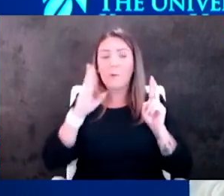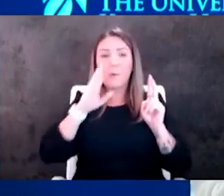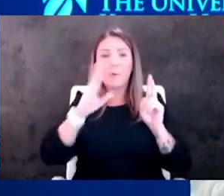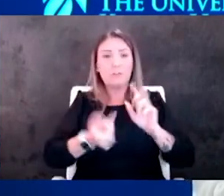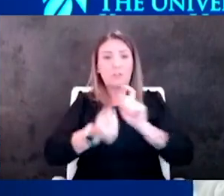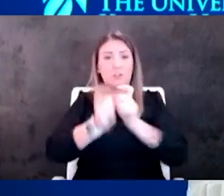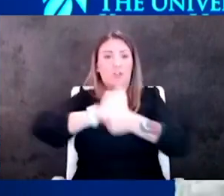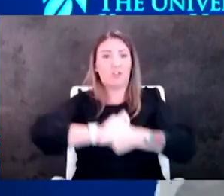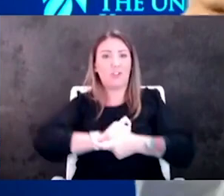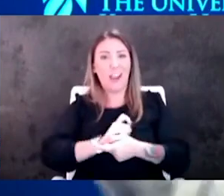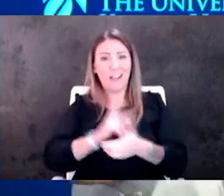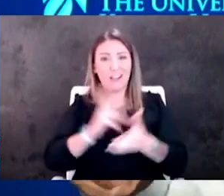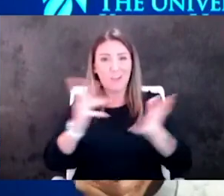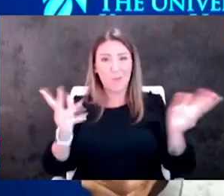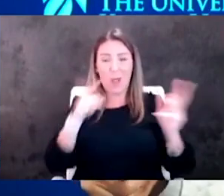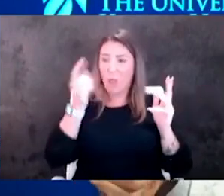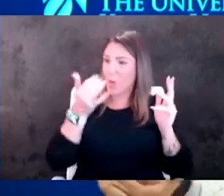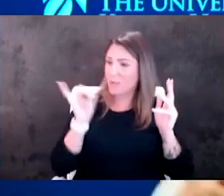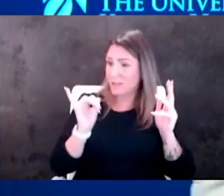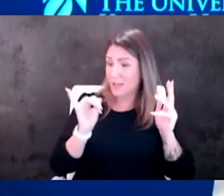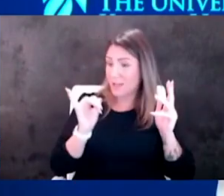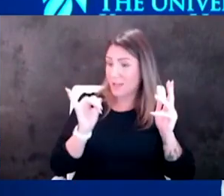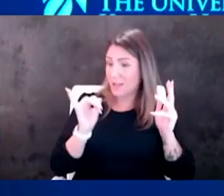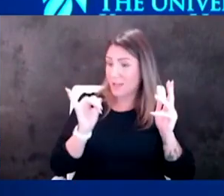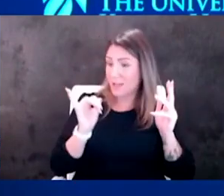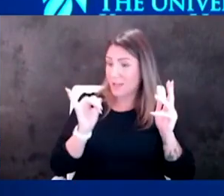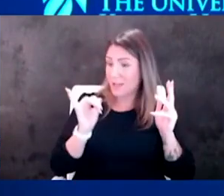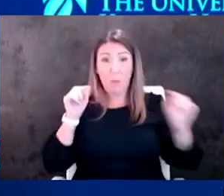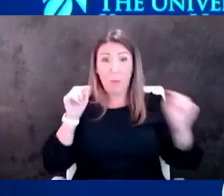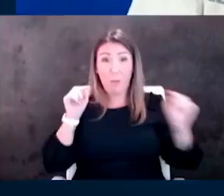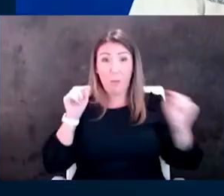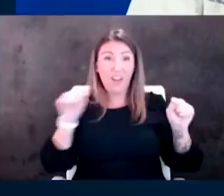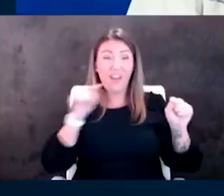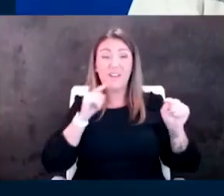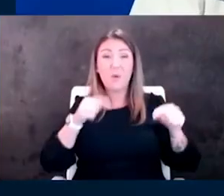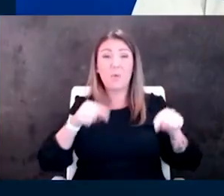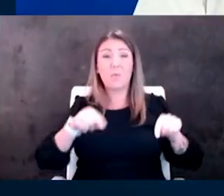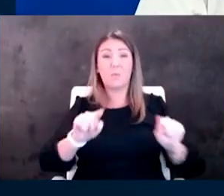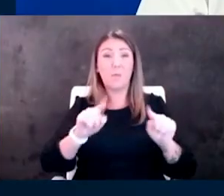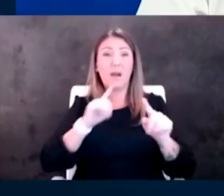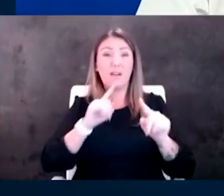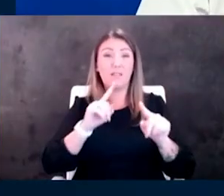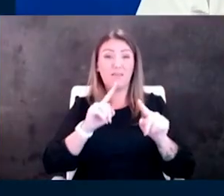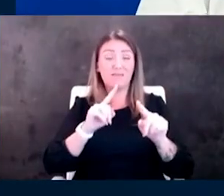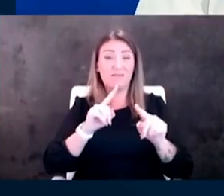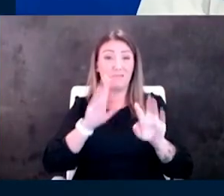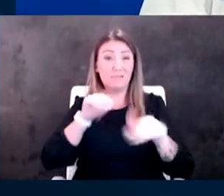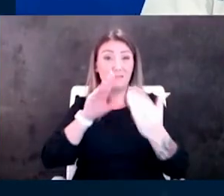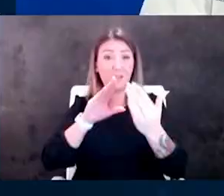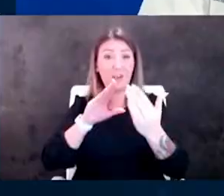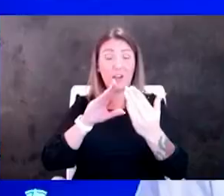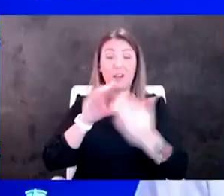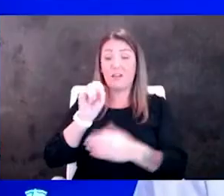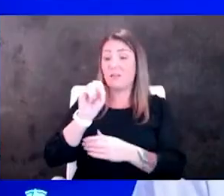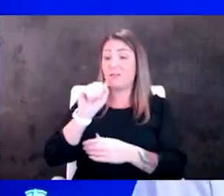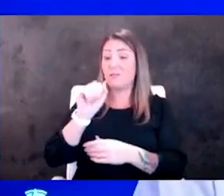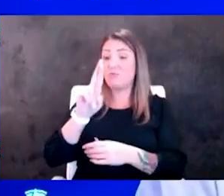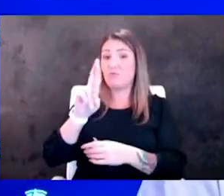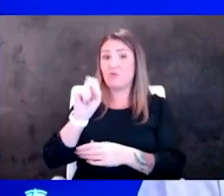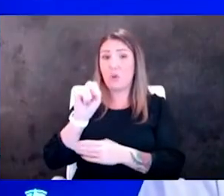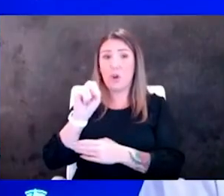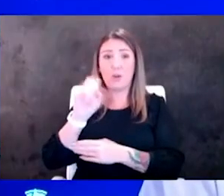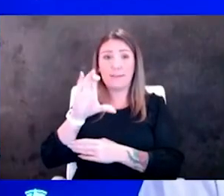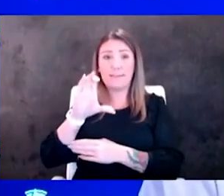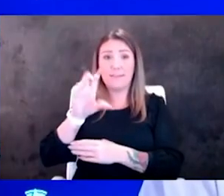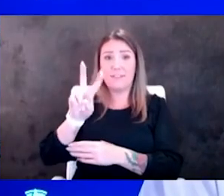face of both that pandemic and the endemic sarge kobe too yeah yeah absolutely i think the key to those pills is extremely early